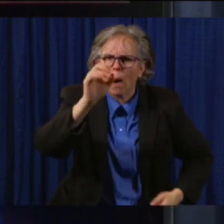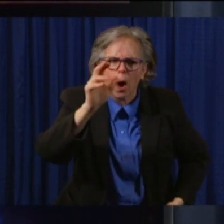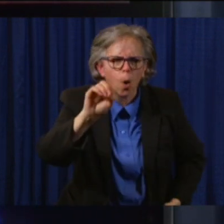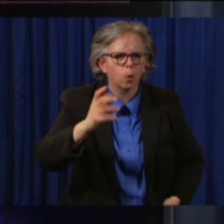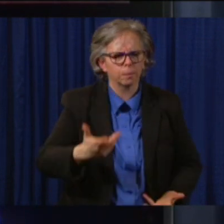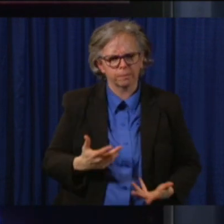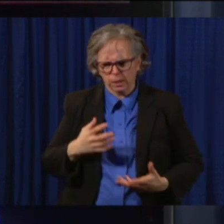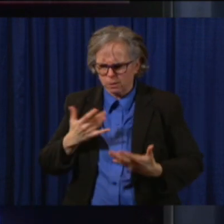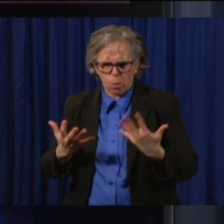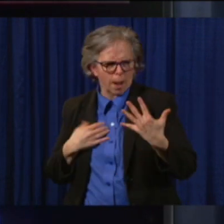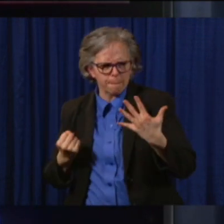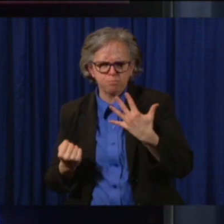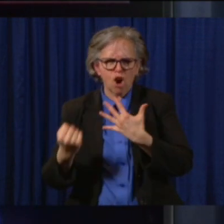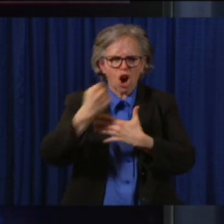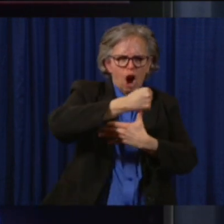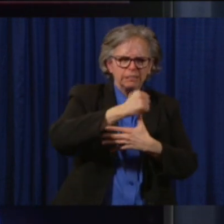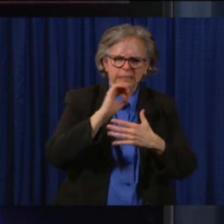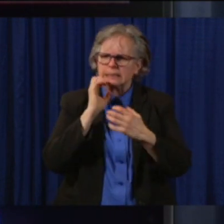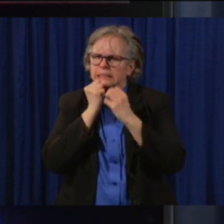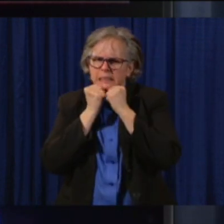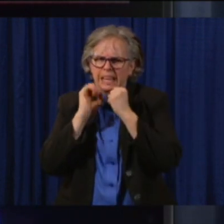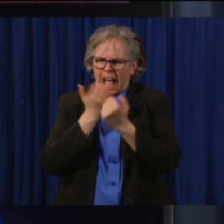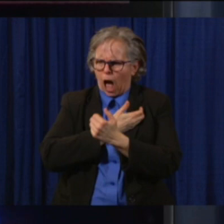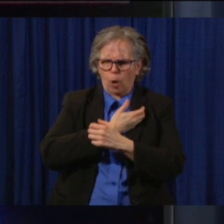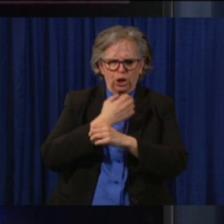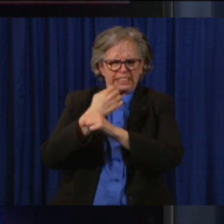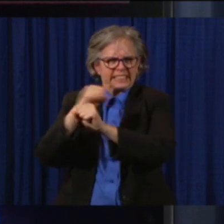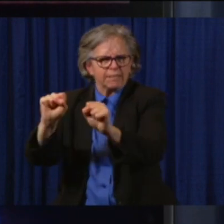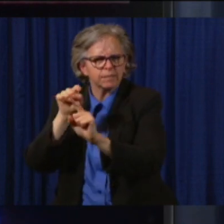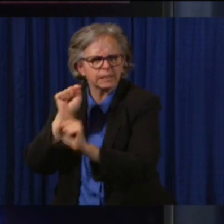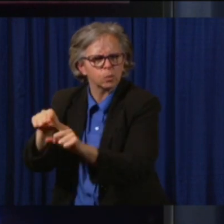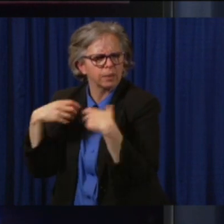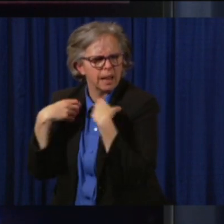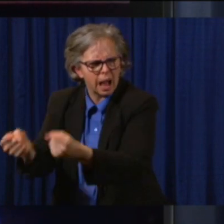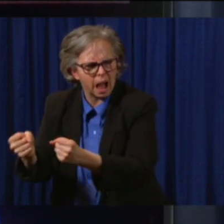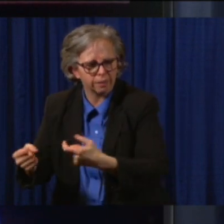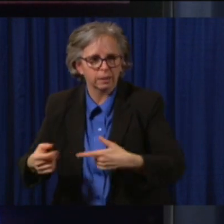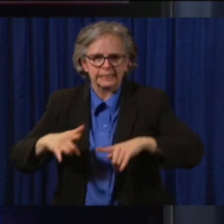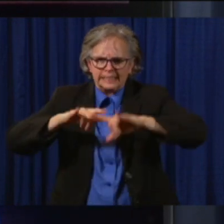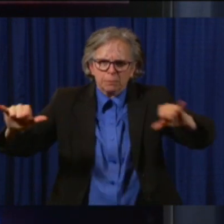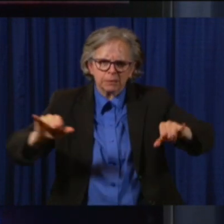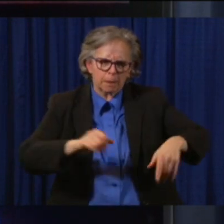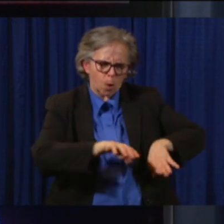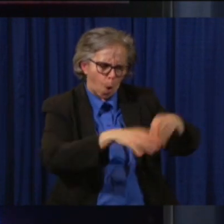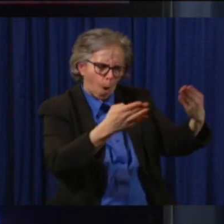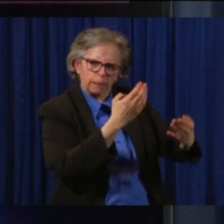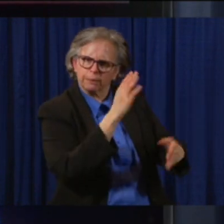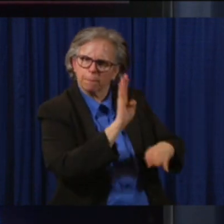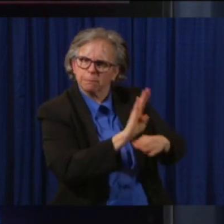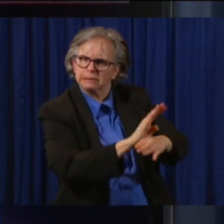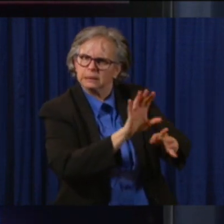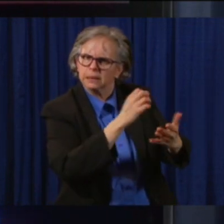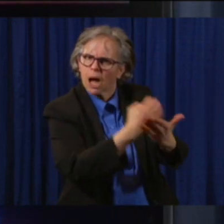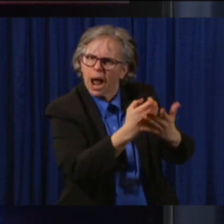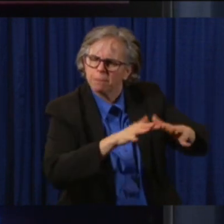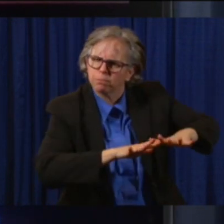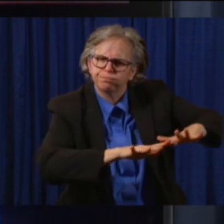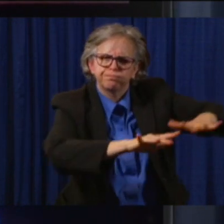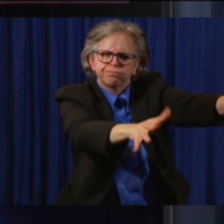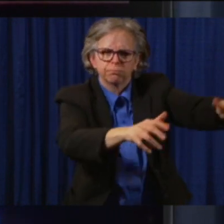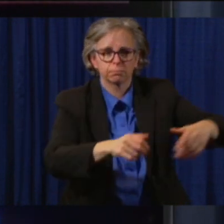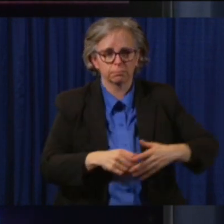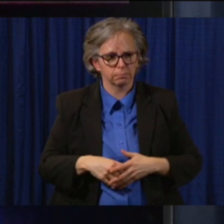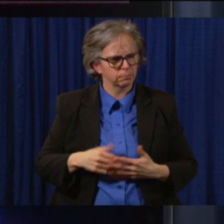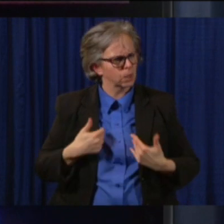and the economy as we target and make sure that the minority communities understand their specific